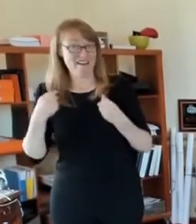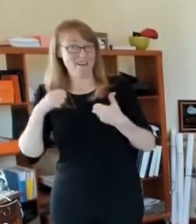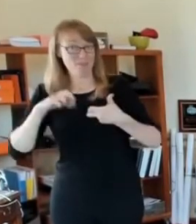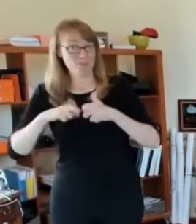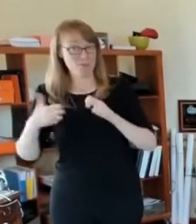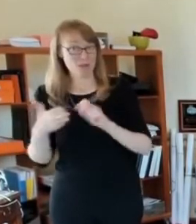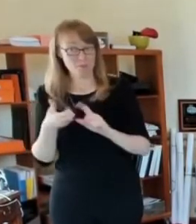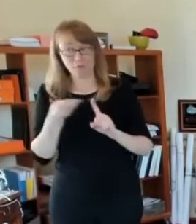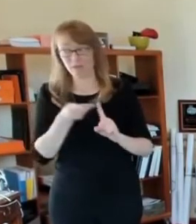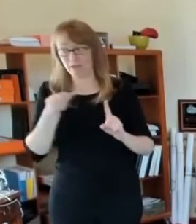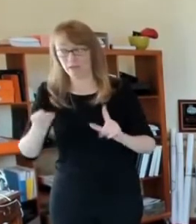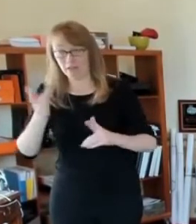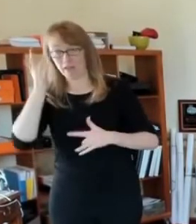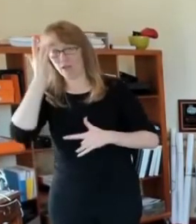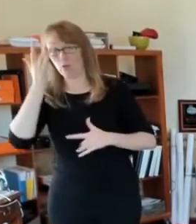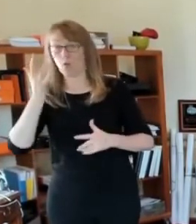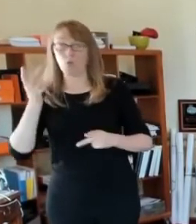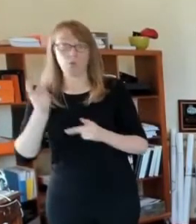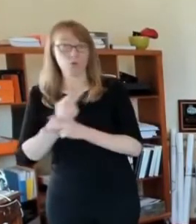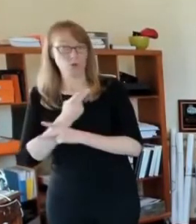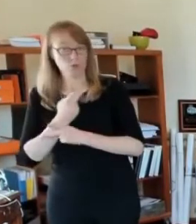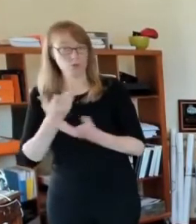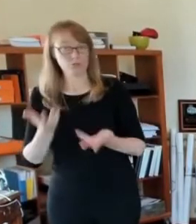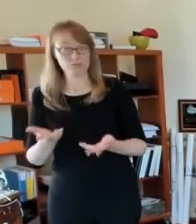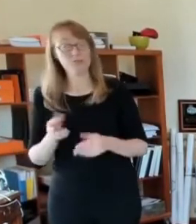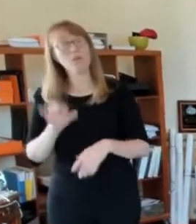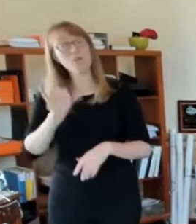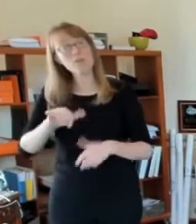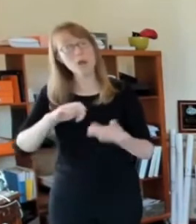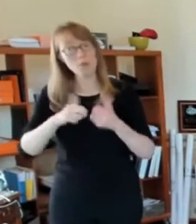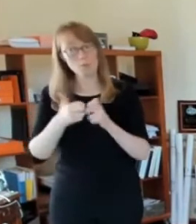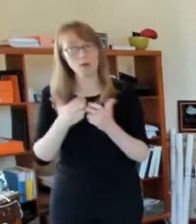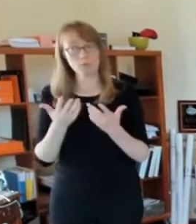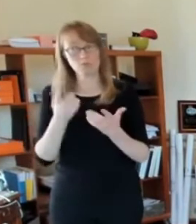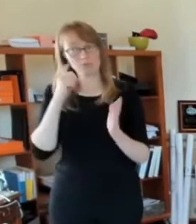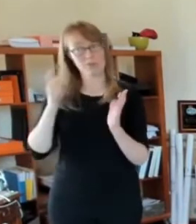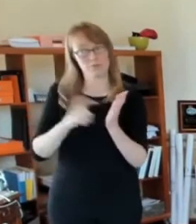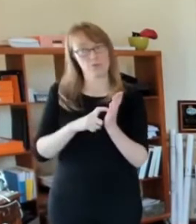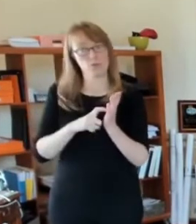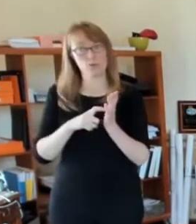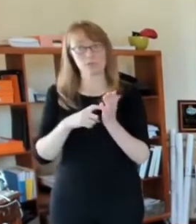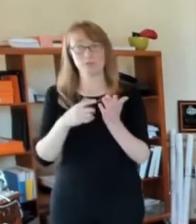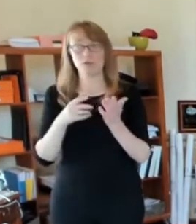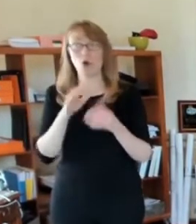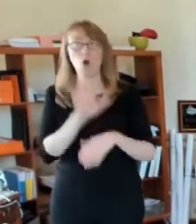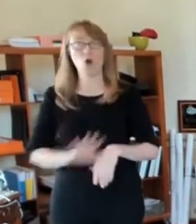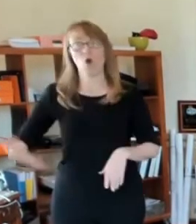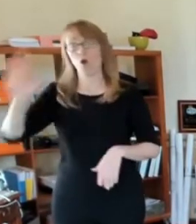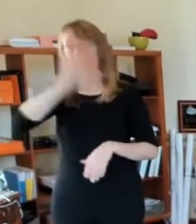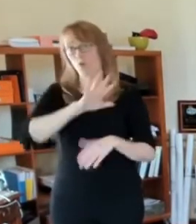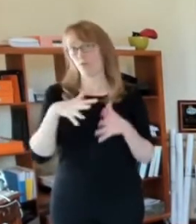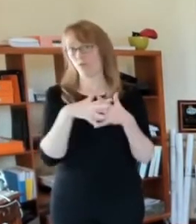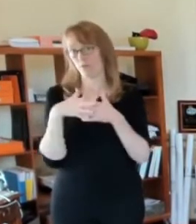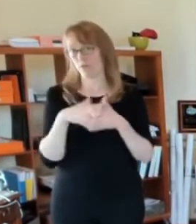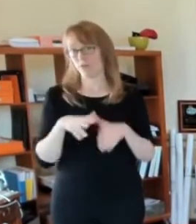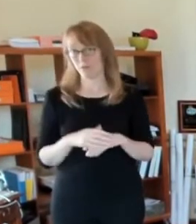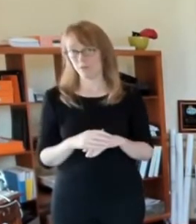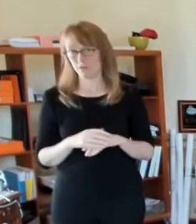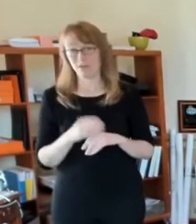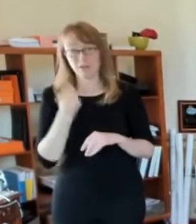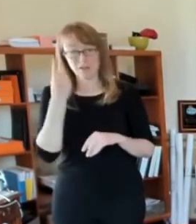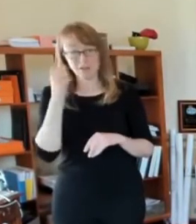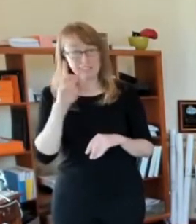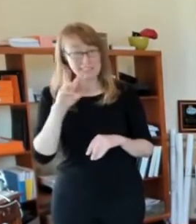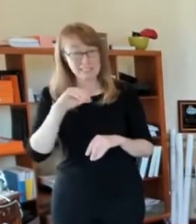being seen across the country. We are no different. But having 60% of your cases a couple of days ago be people, uh,